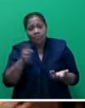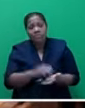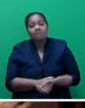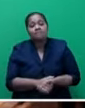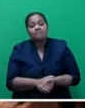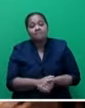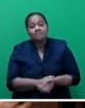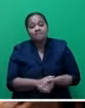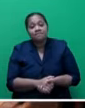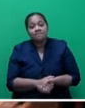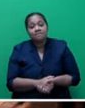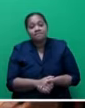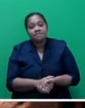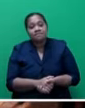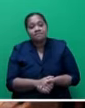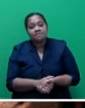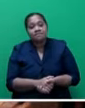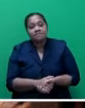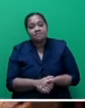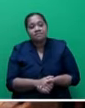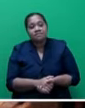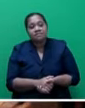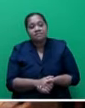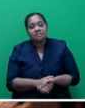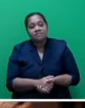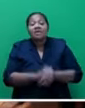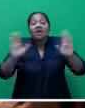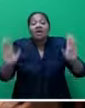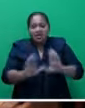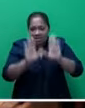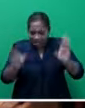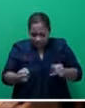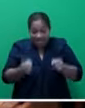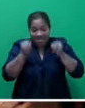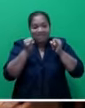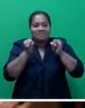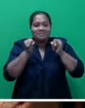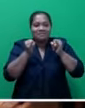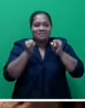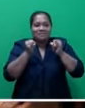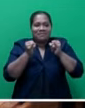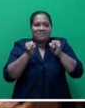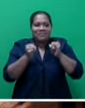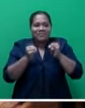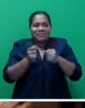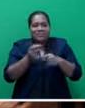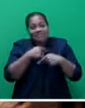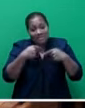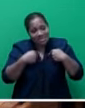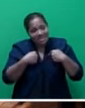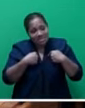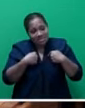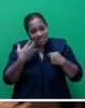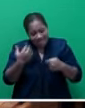Holiday Inn here. Holiday Inn, sorry Mr. Speaker Sir. And we have head